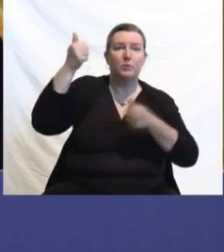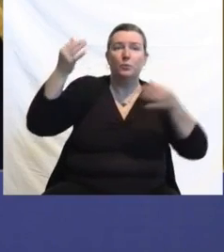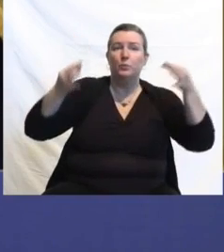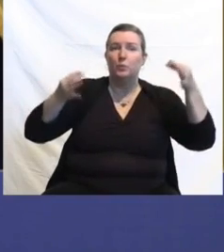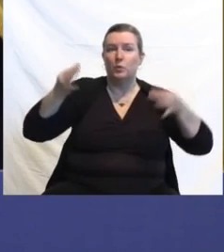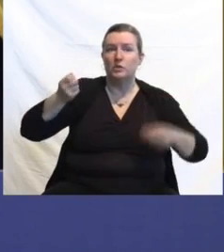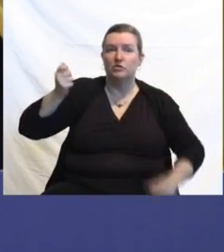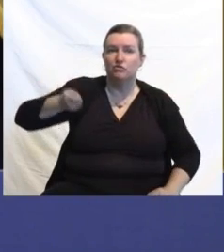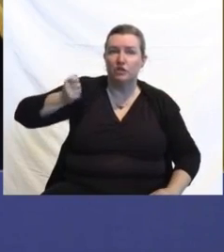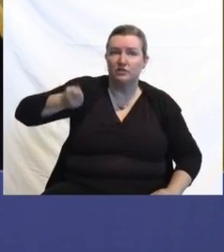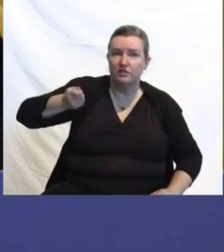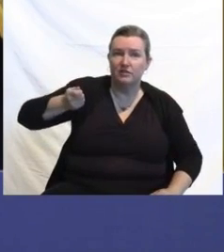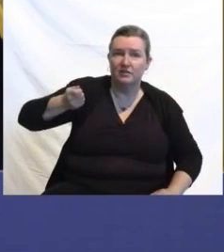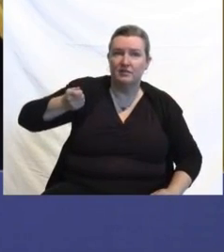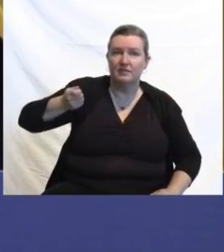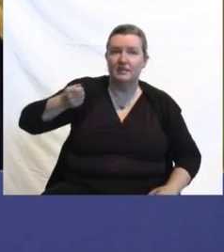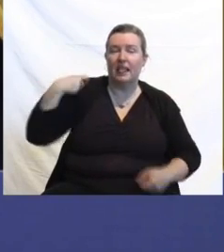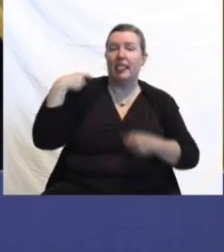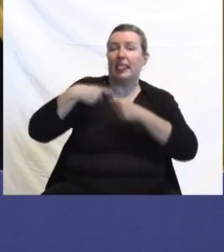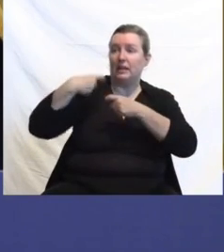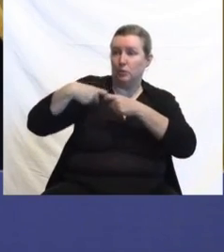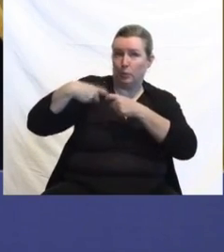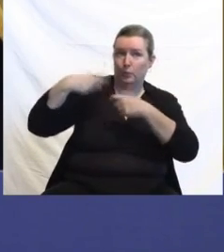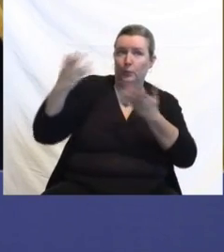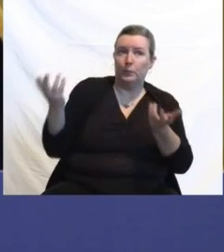considering? Thank you. Thank you, Joey.